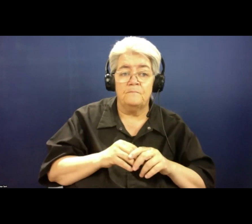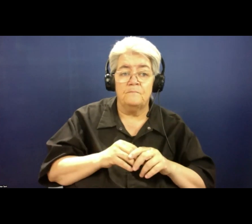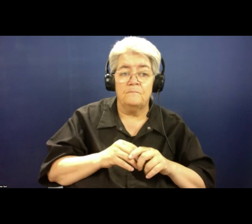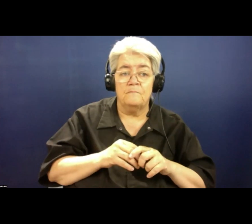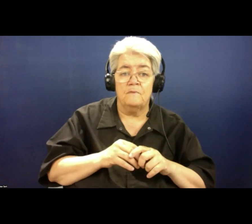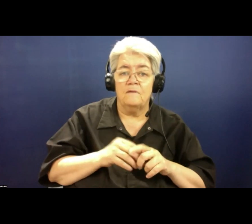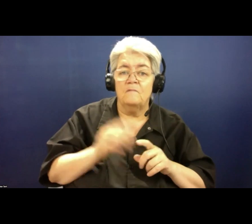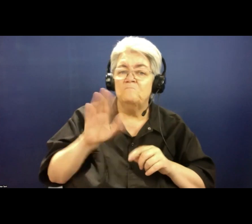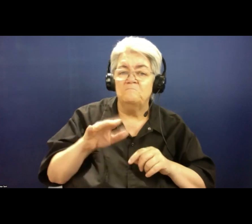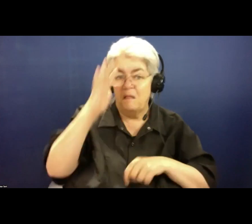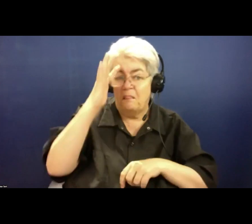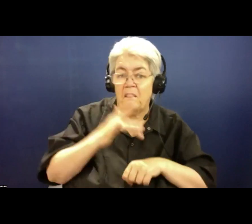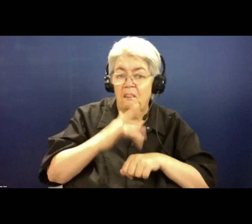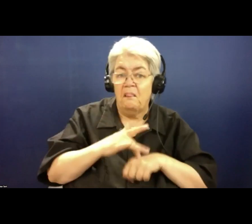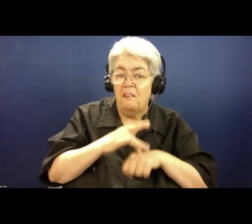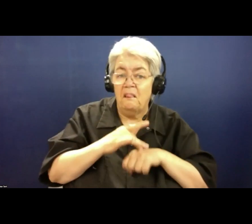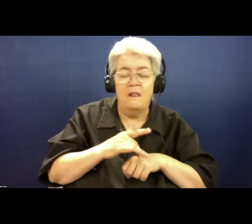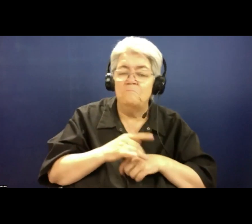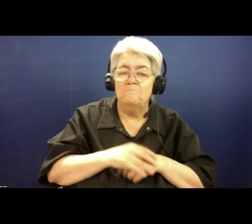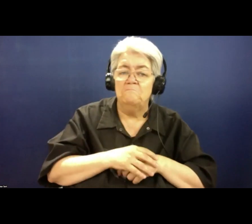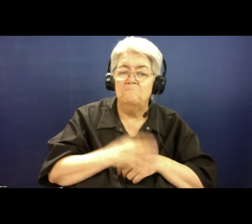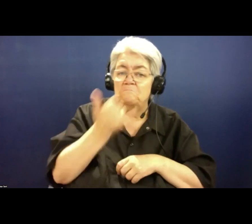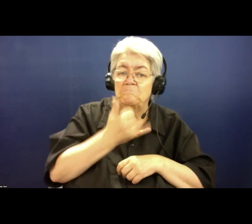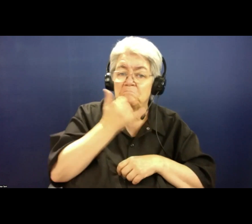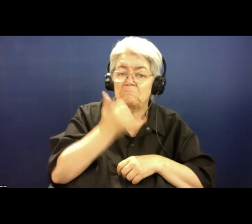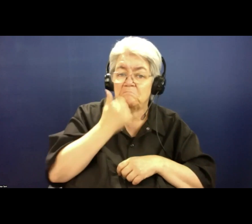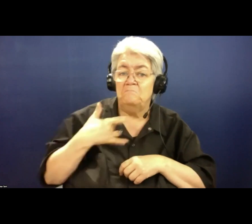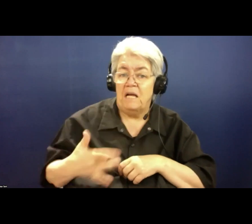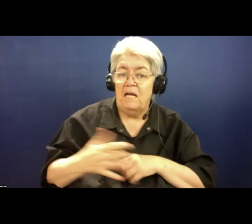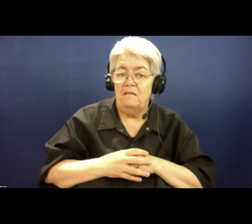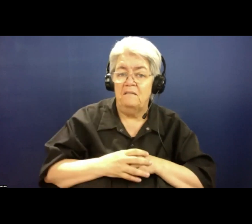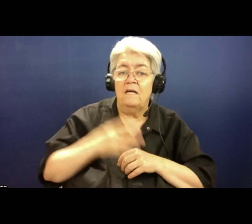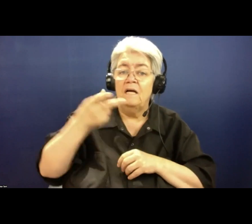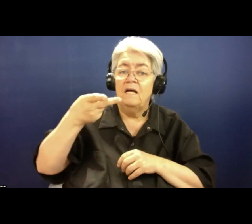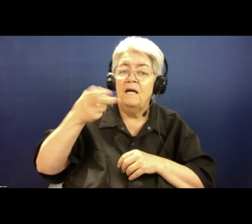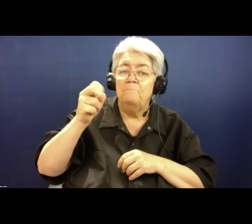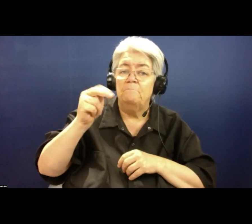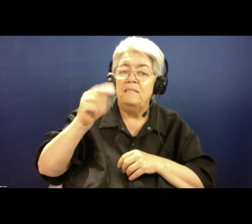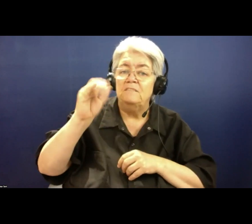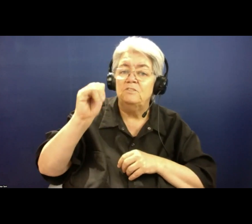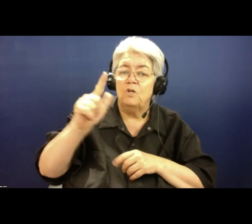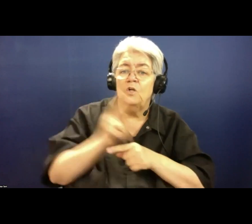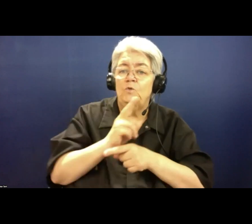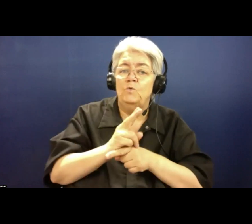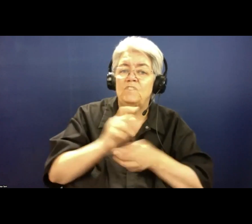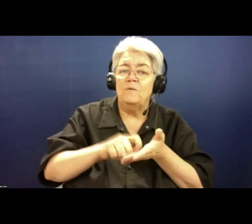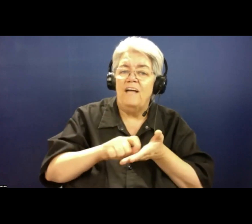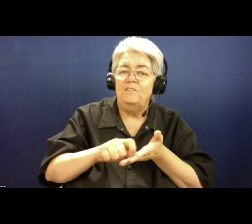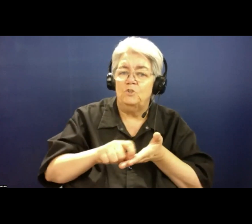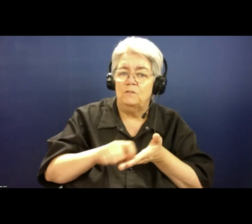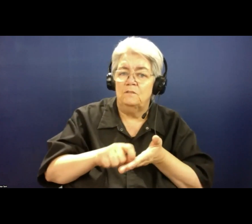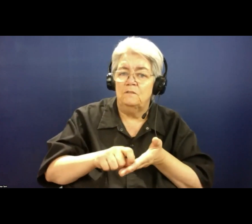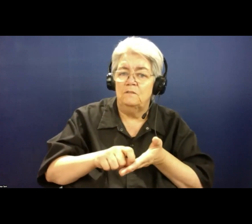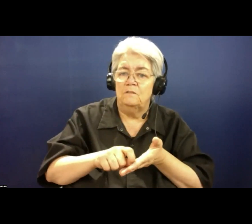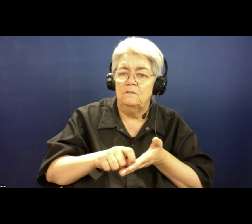don't worry, we all make mistakes, that's why pencils have erasers on the other end, full stop. That was his entire message